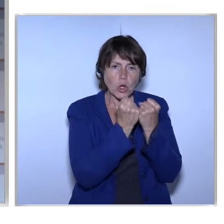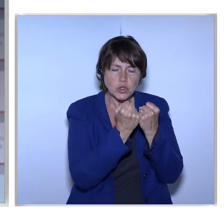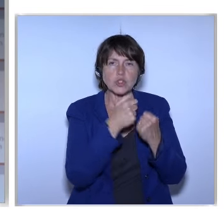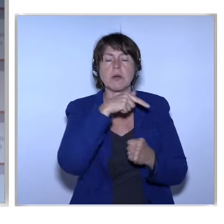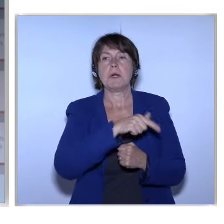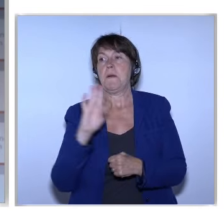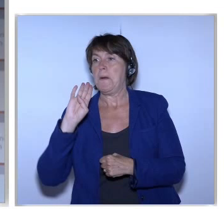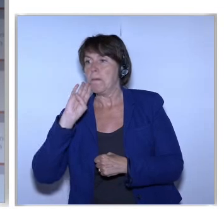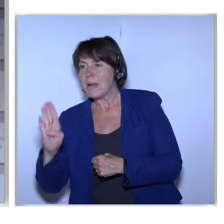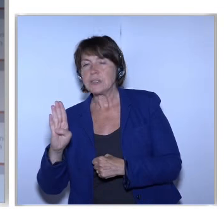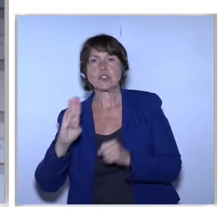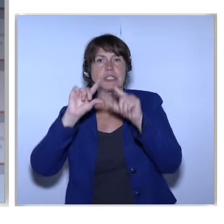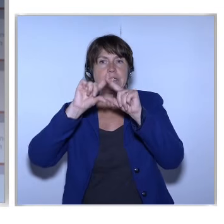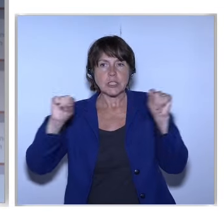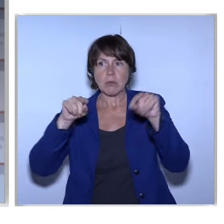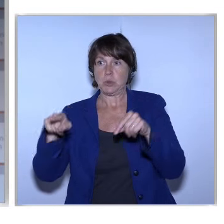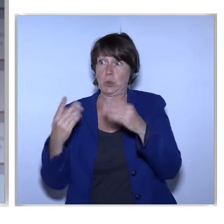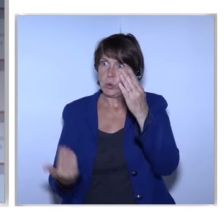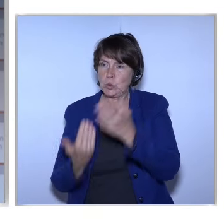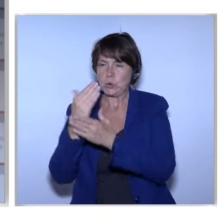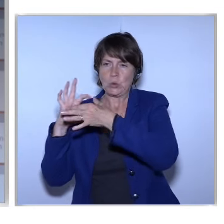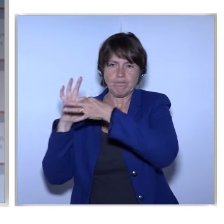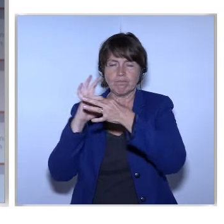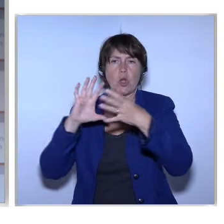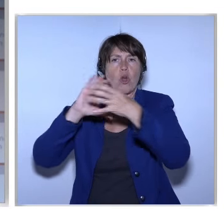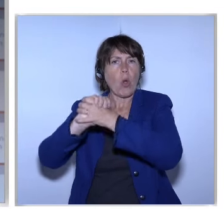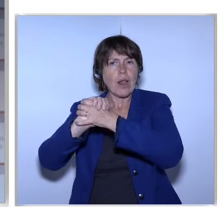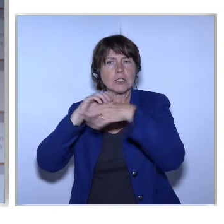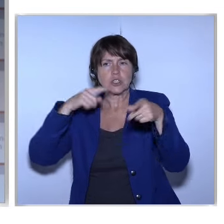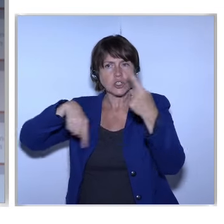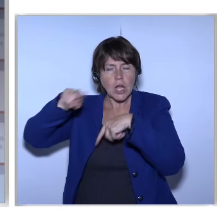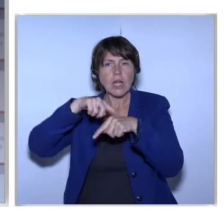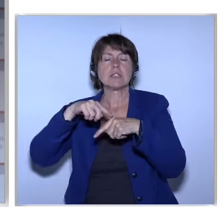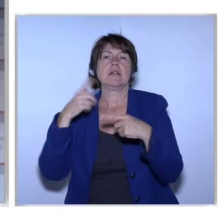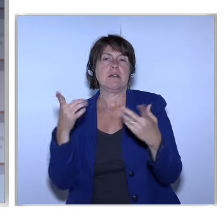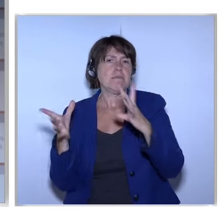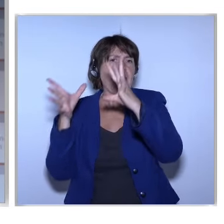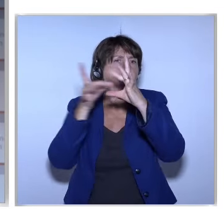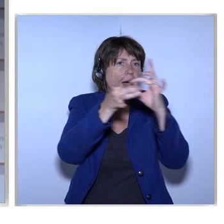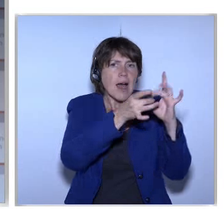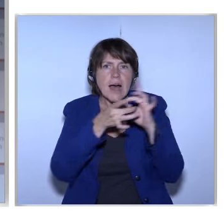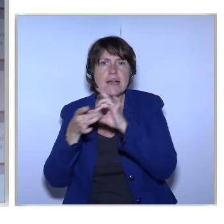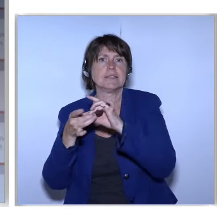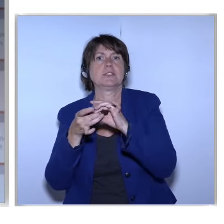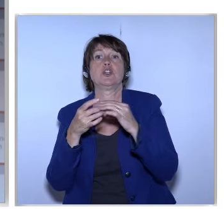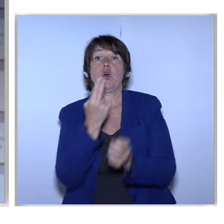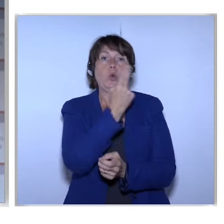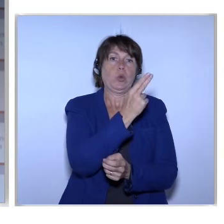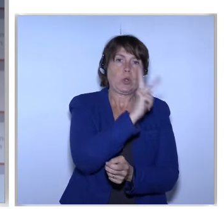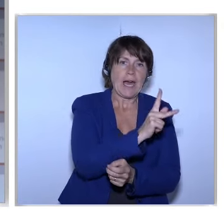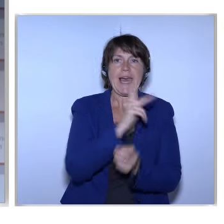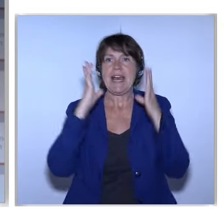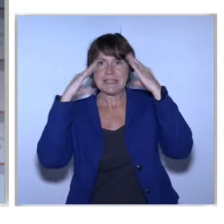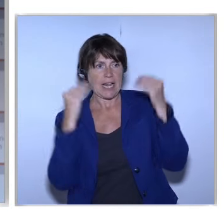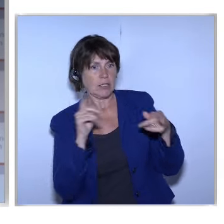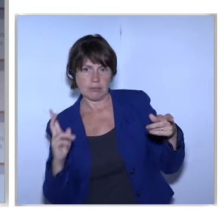Cyprus Launching new national Coalitions And to welcome on board The alliances Already existing From the UK And the Netherlands